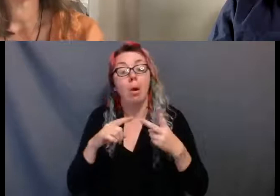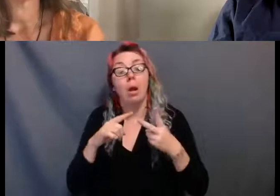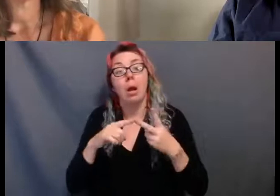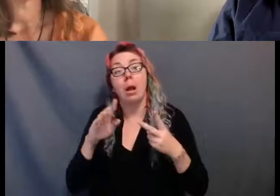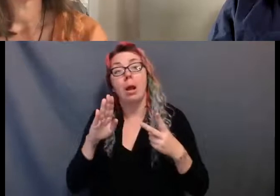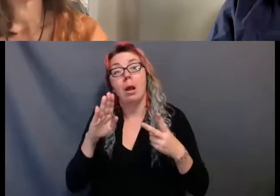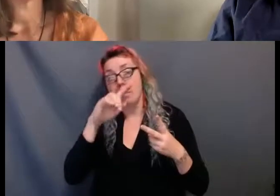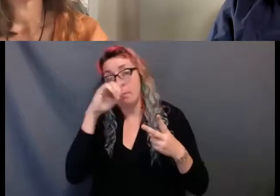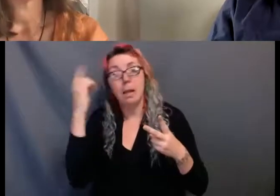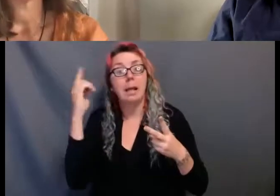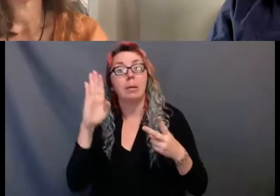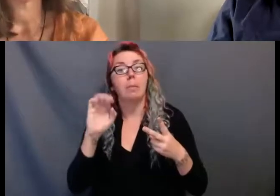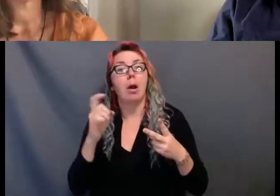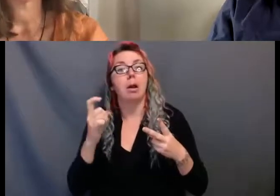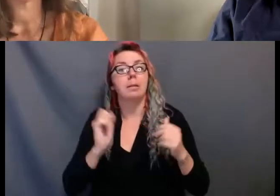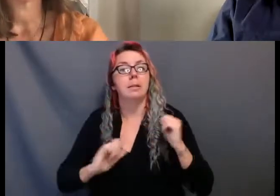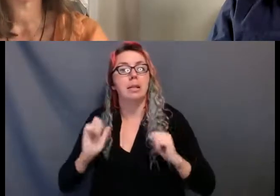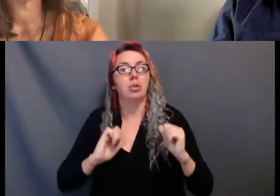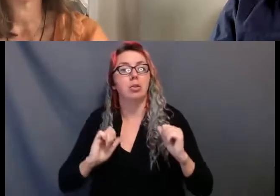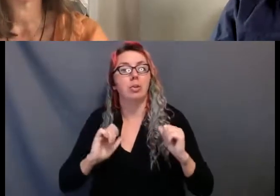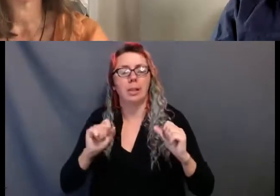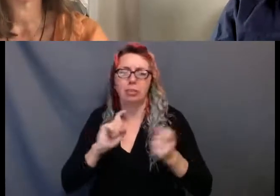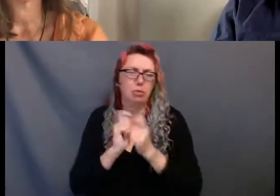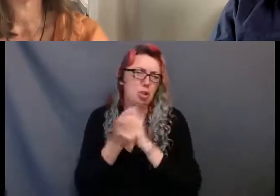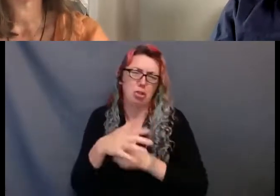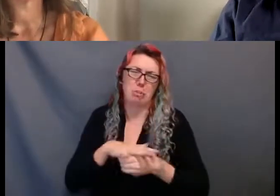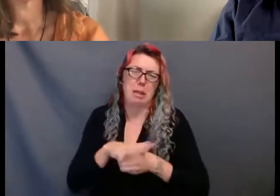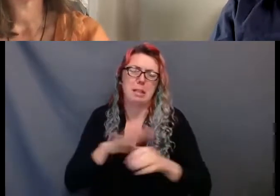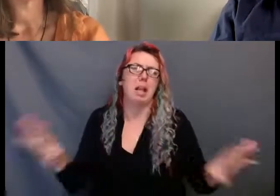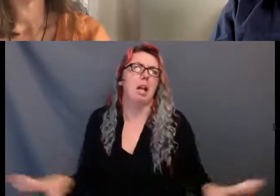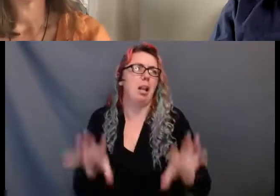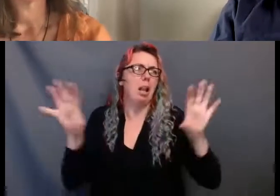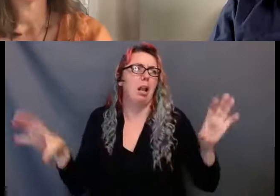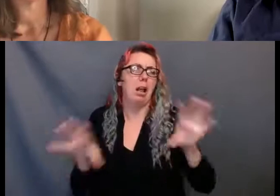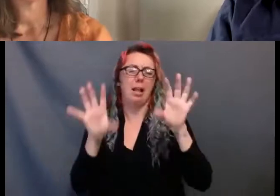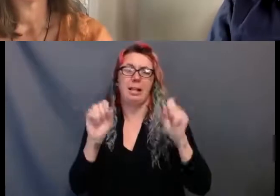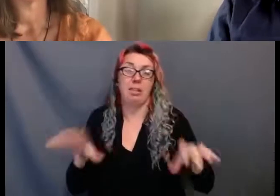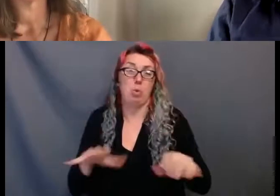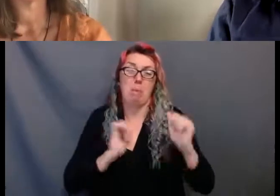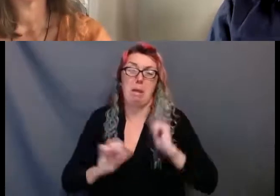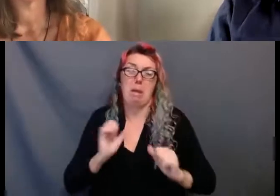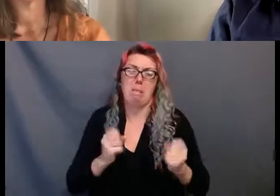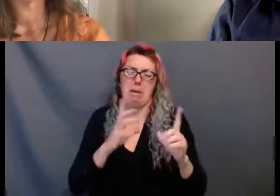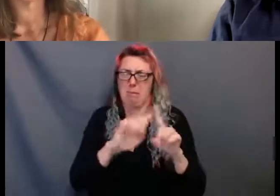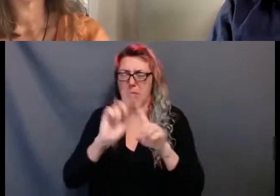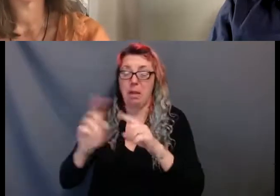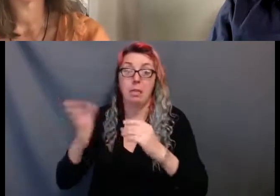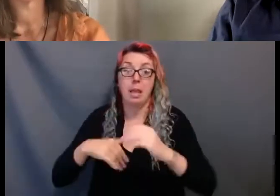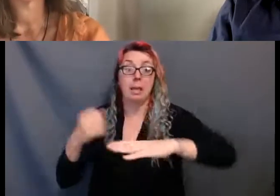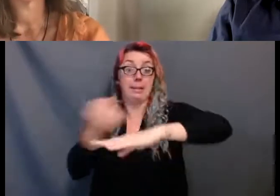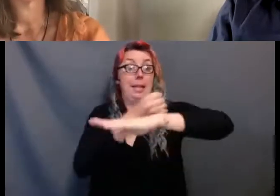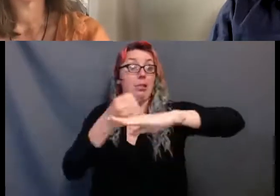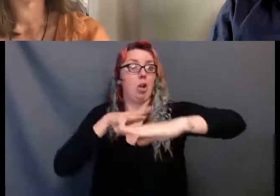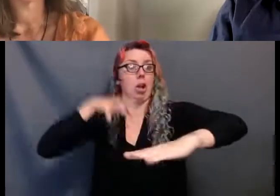needs. Space is designed to easily accommodate playing in a variety of configurations beyond the mission area of proscenium are